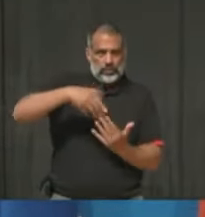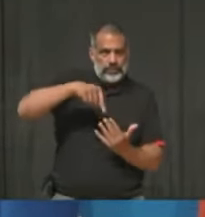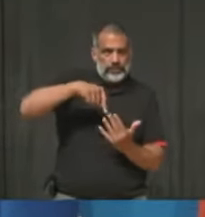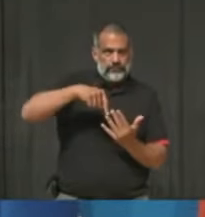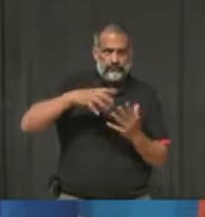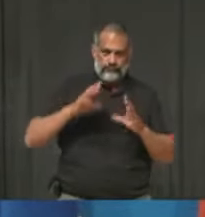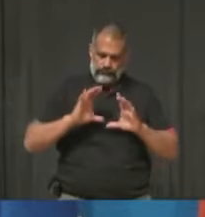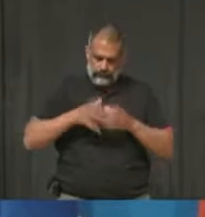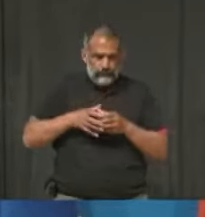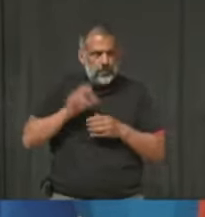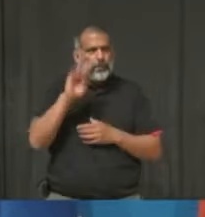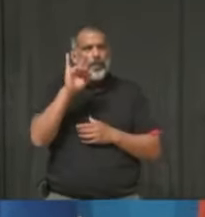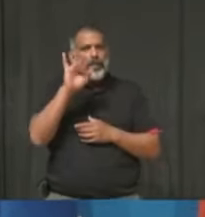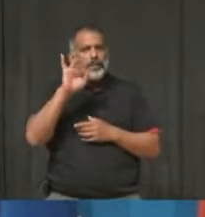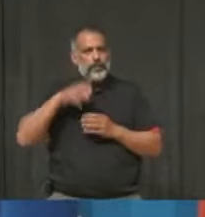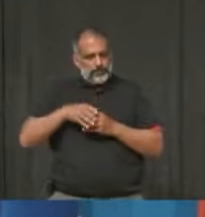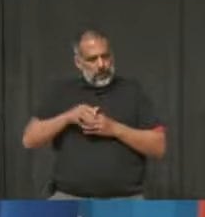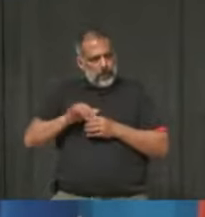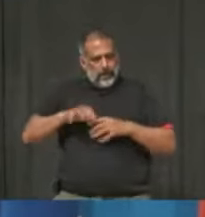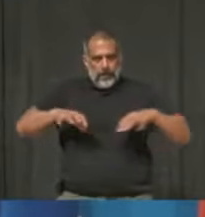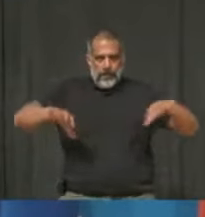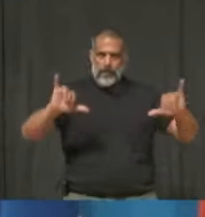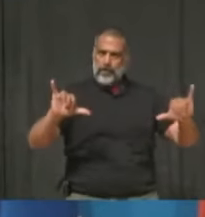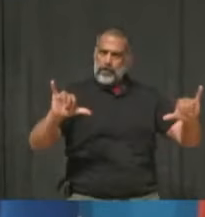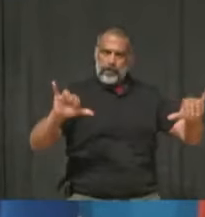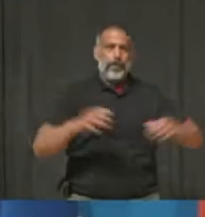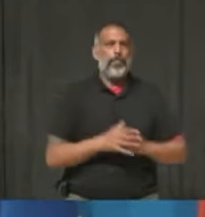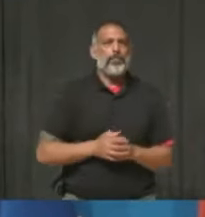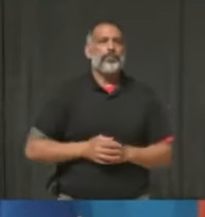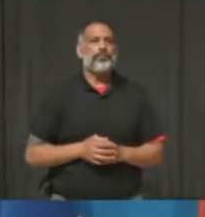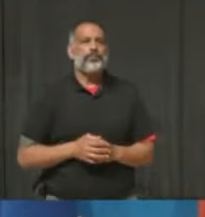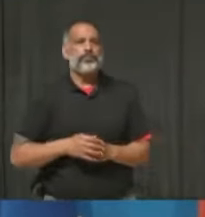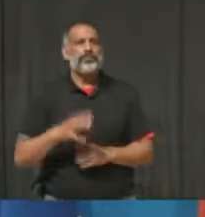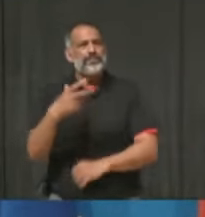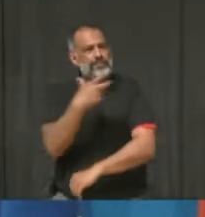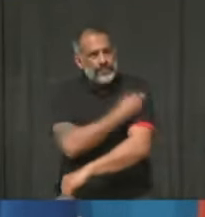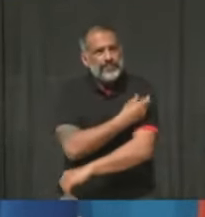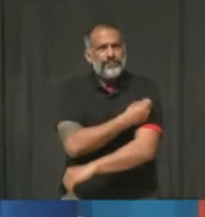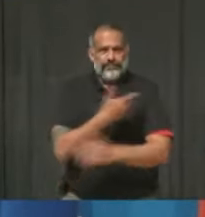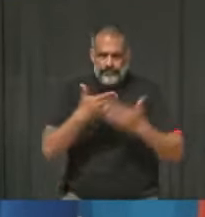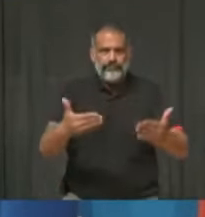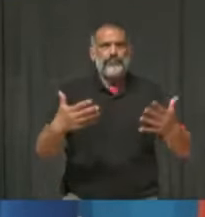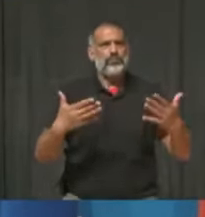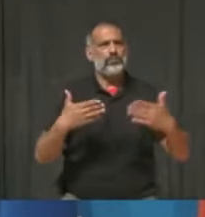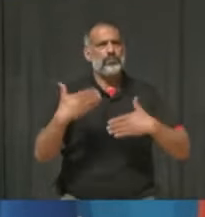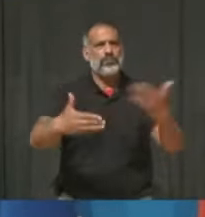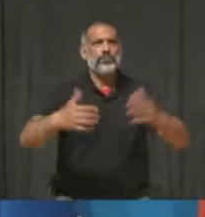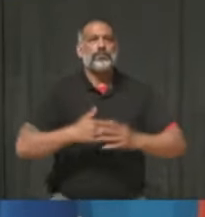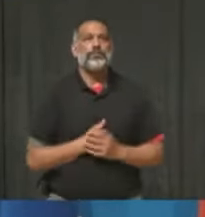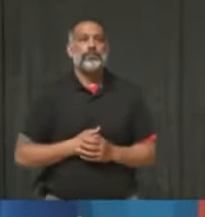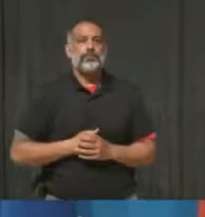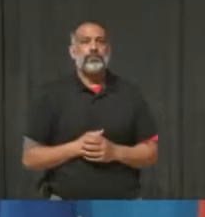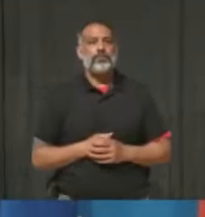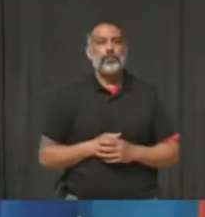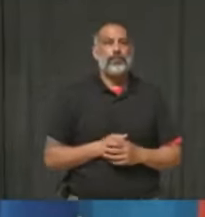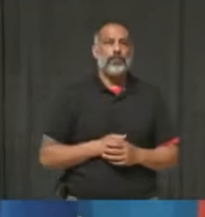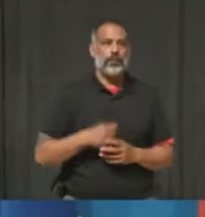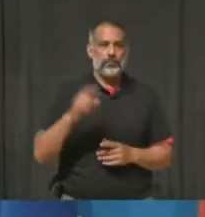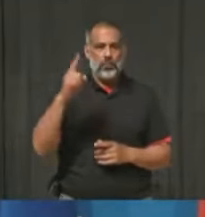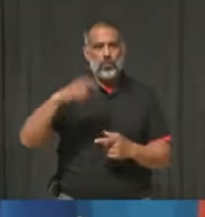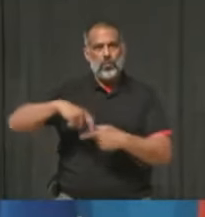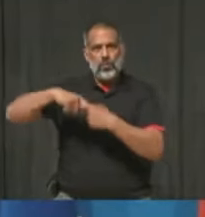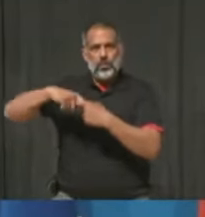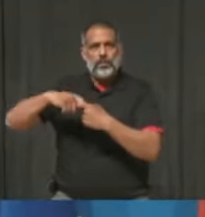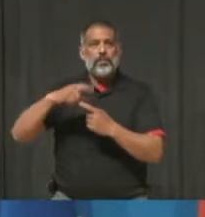please go and get vaccinated. Before I take questions from the media, I want to acknowledge that I have received many communications from the